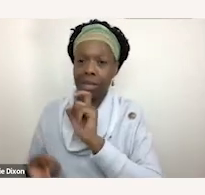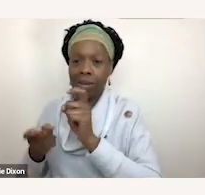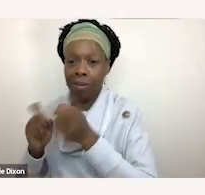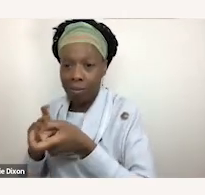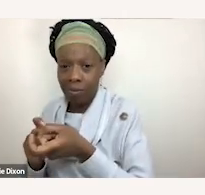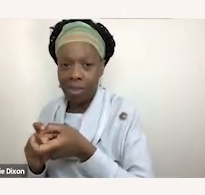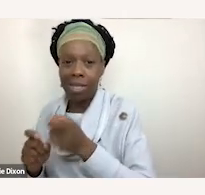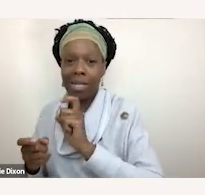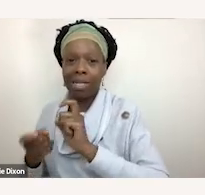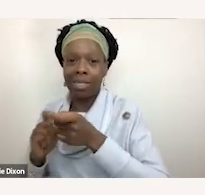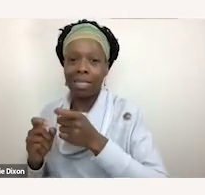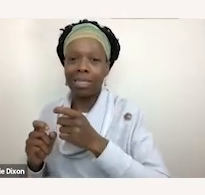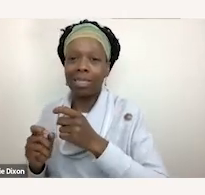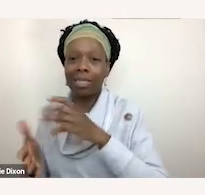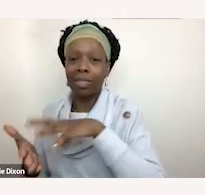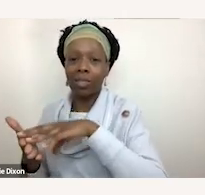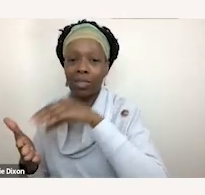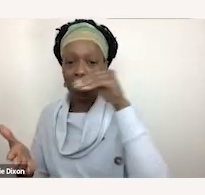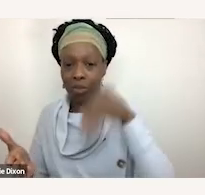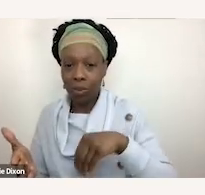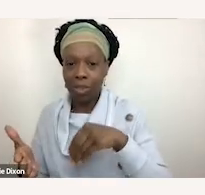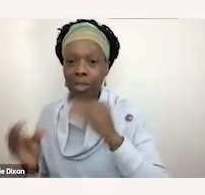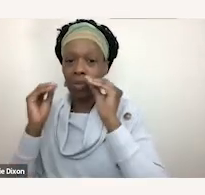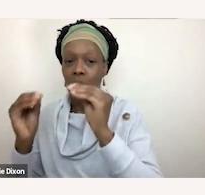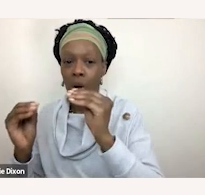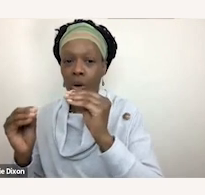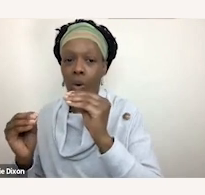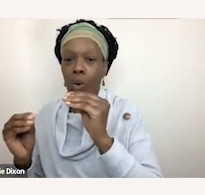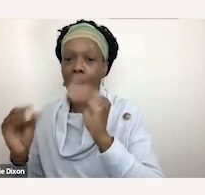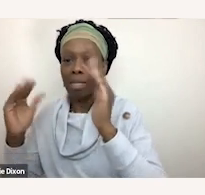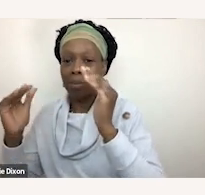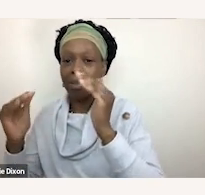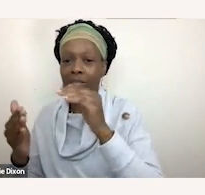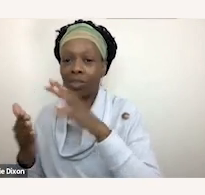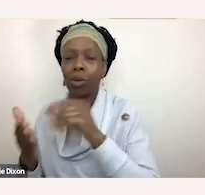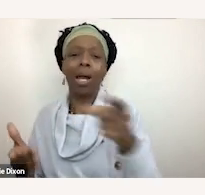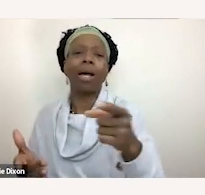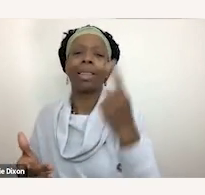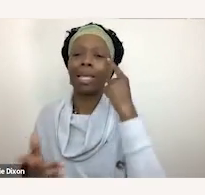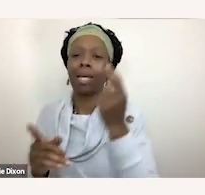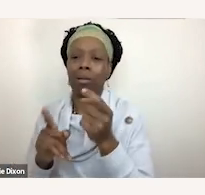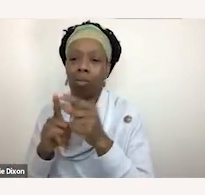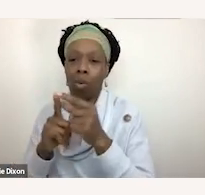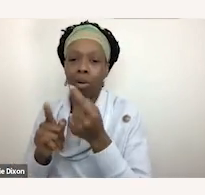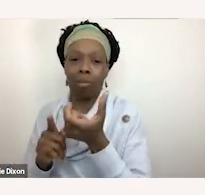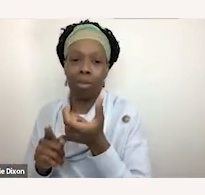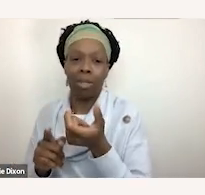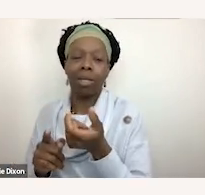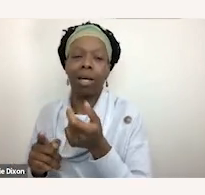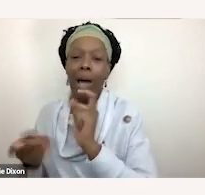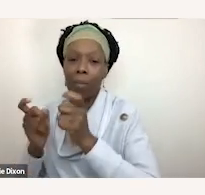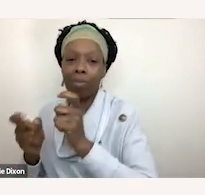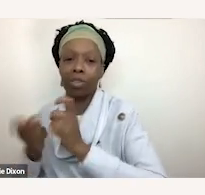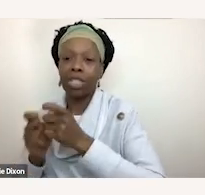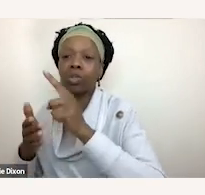a student is taught or expected to learn so it's going different sorry and that should say what so a modification changes what a student